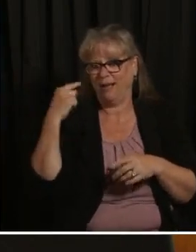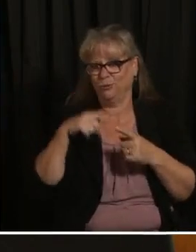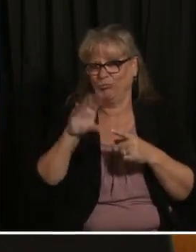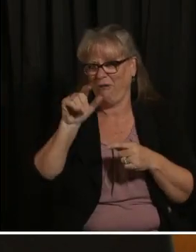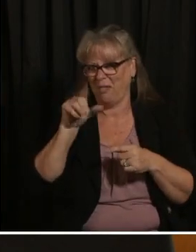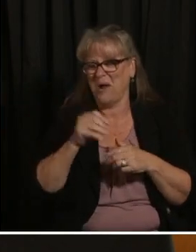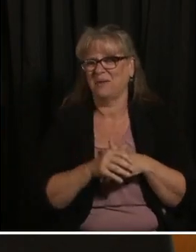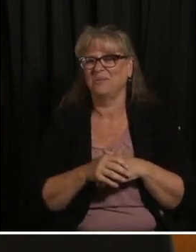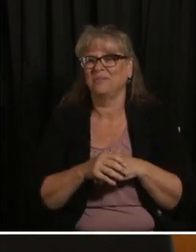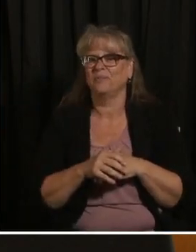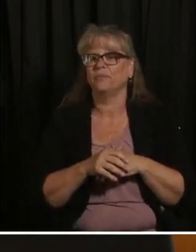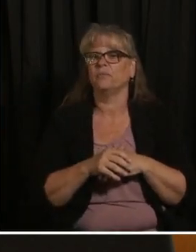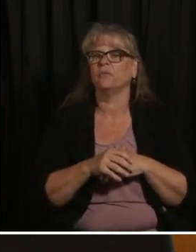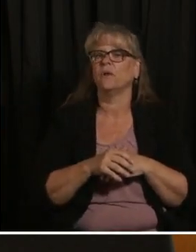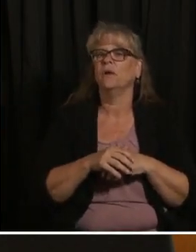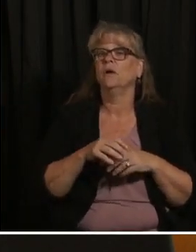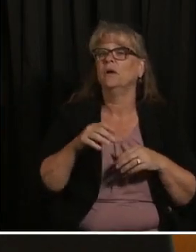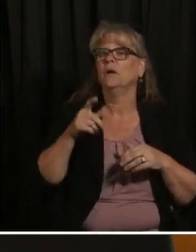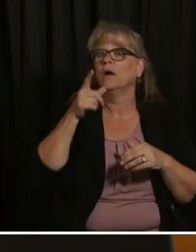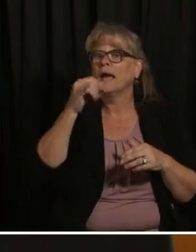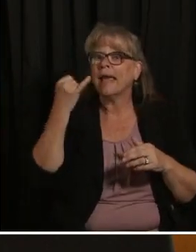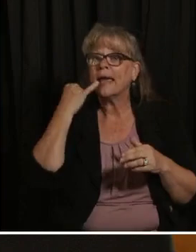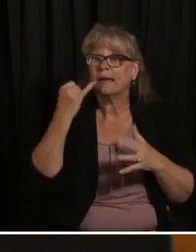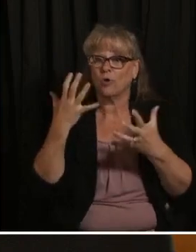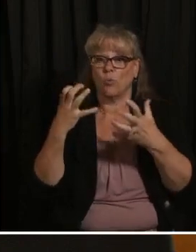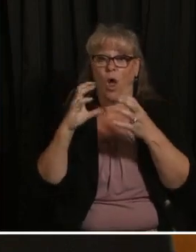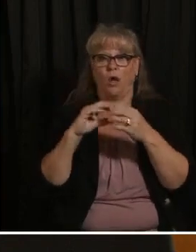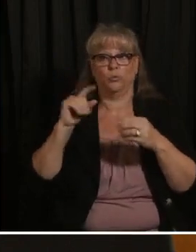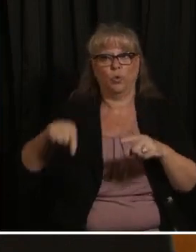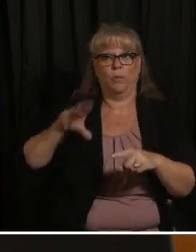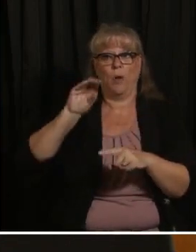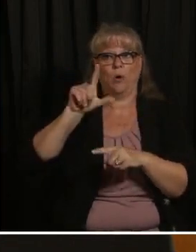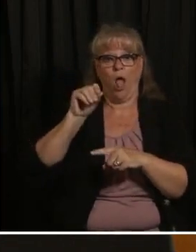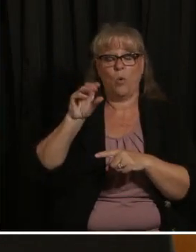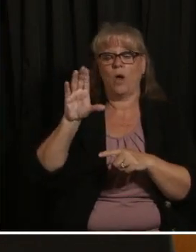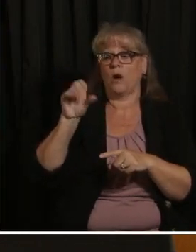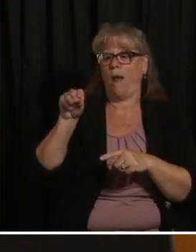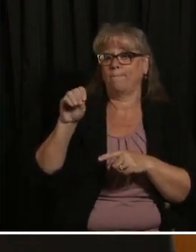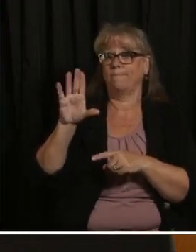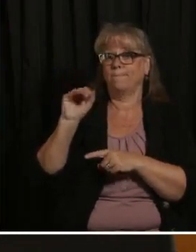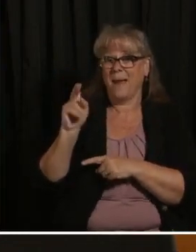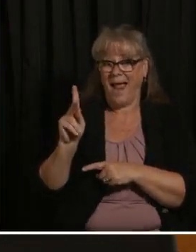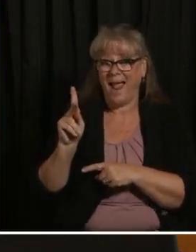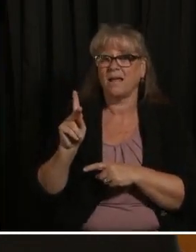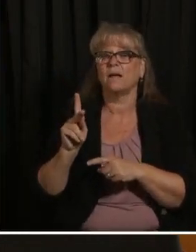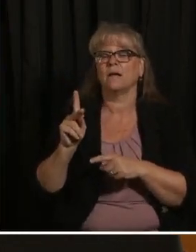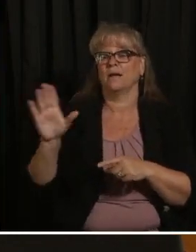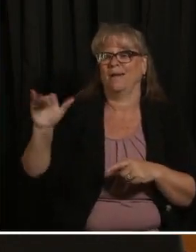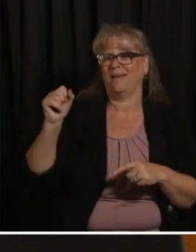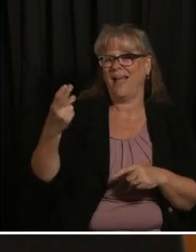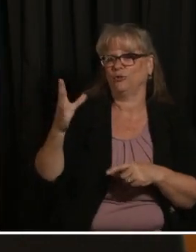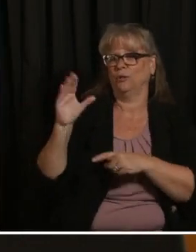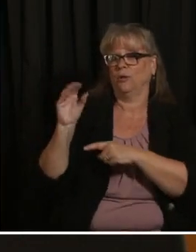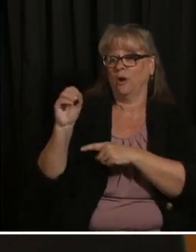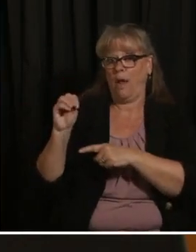information on the Colorado comeback uh go to coloradocomebackcash.com uh if you get vaccinated in the next week you'll still be in uh drawings